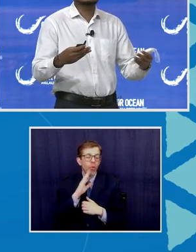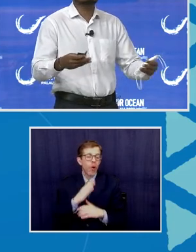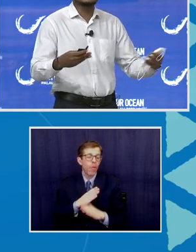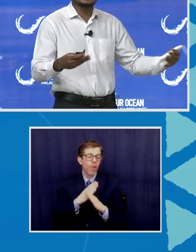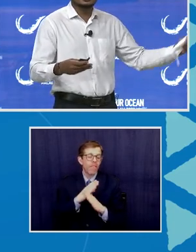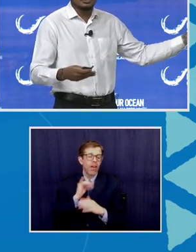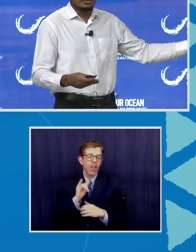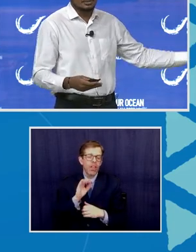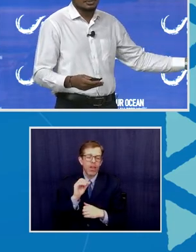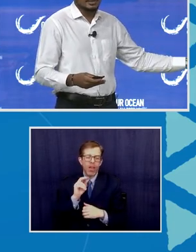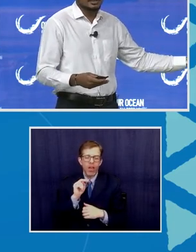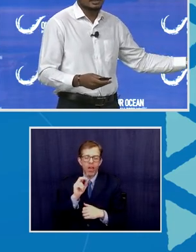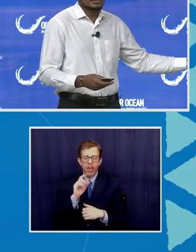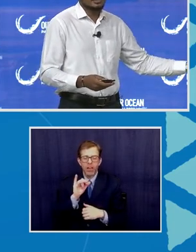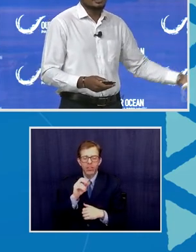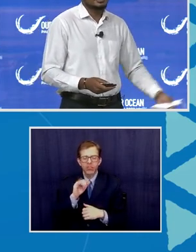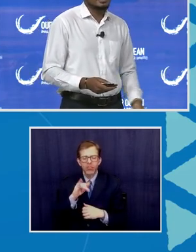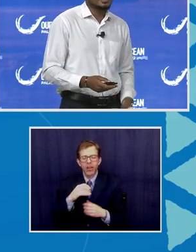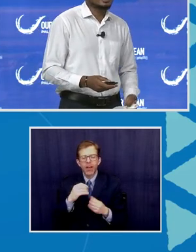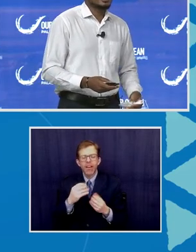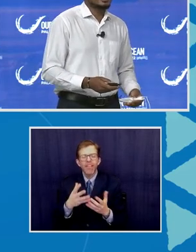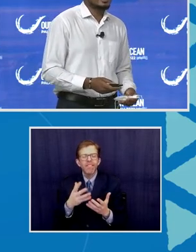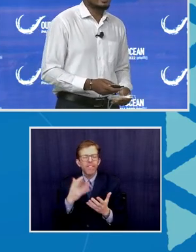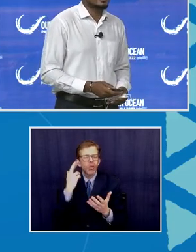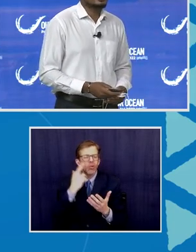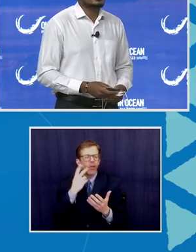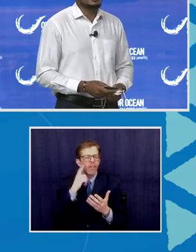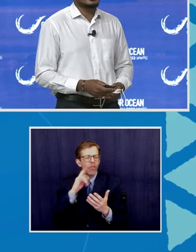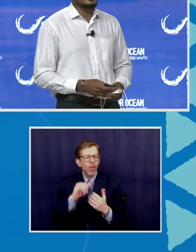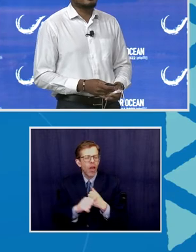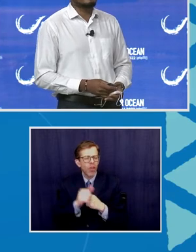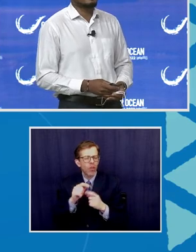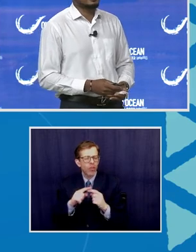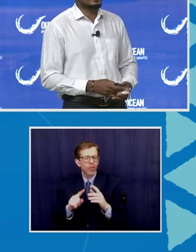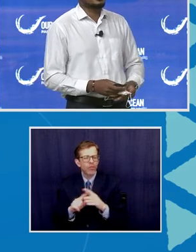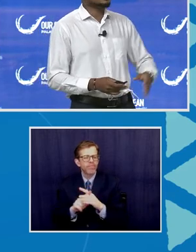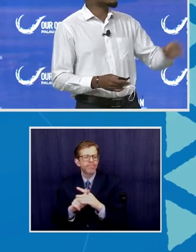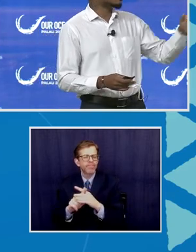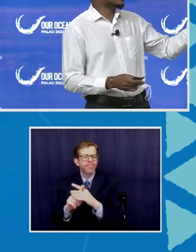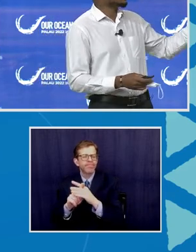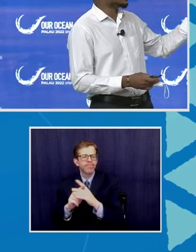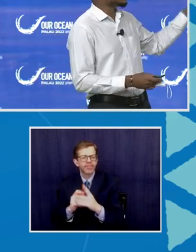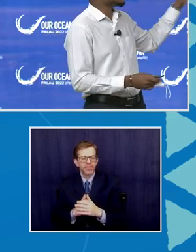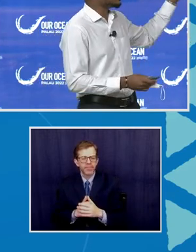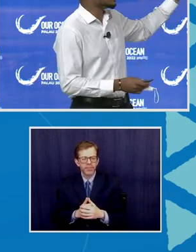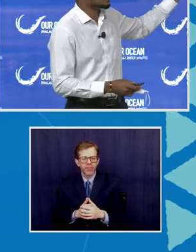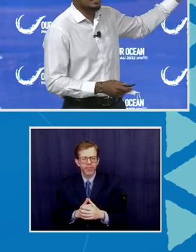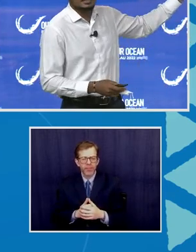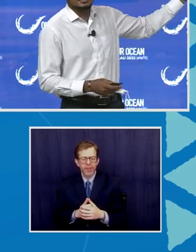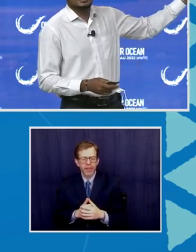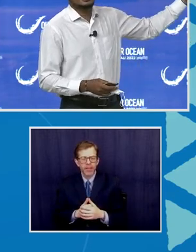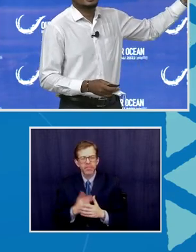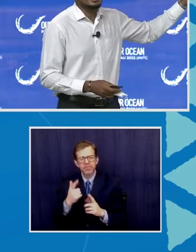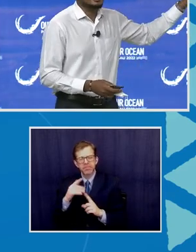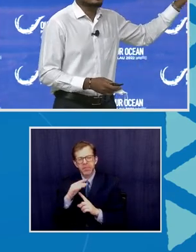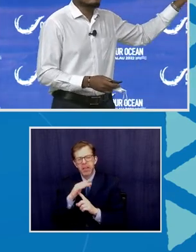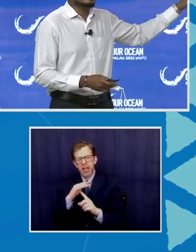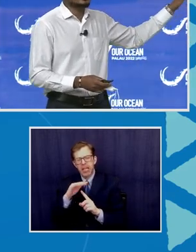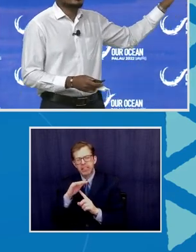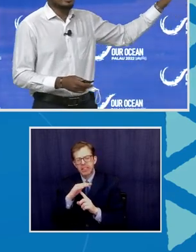that give rise to those threats. Right. And just for context, this is